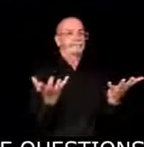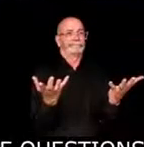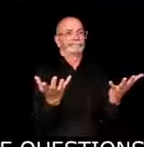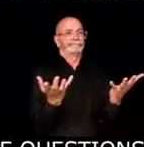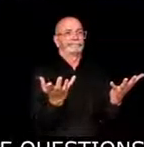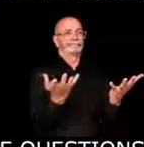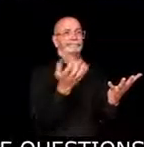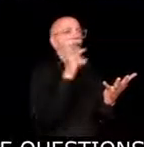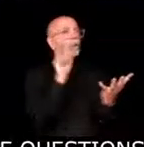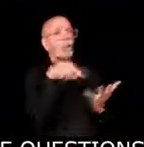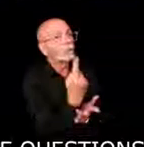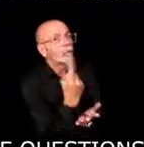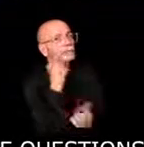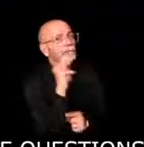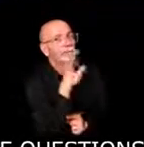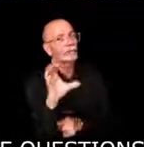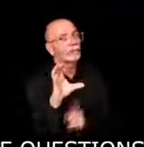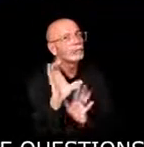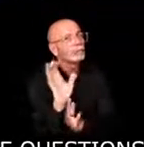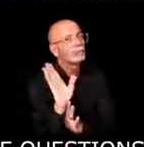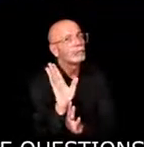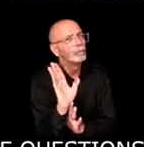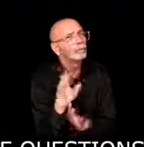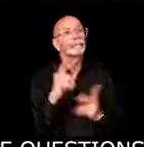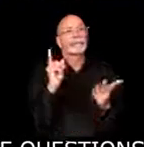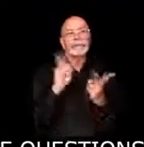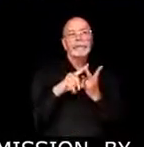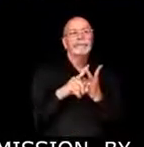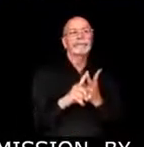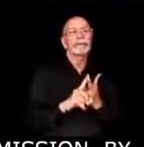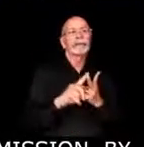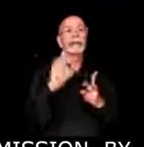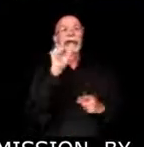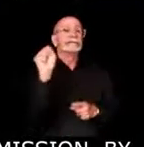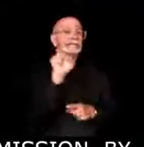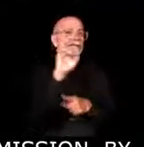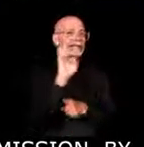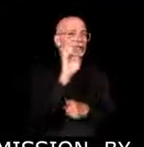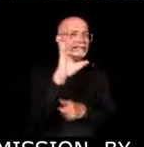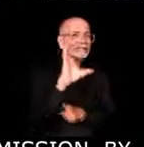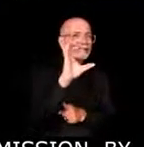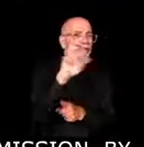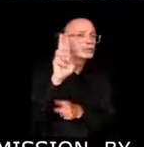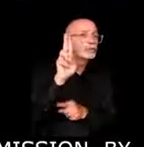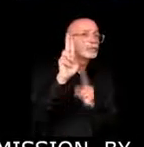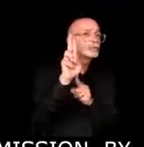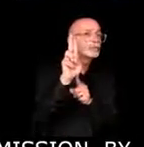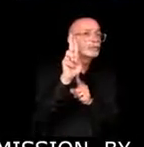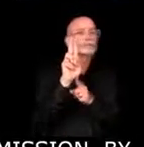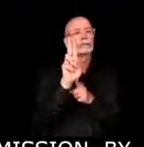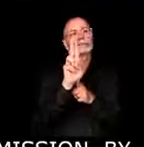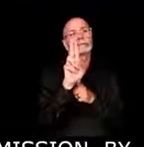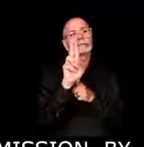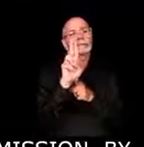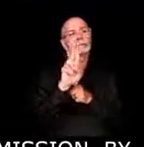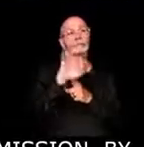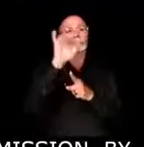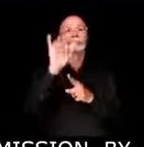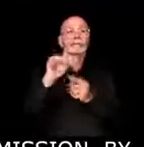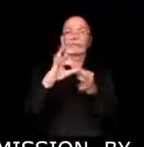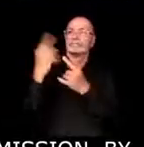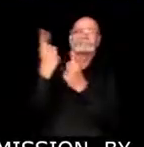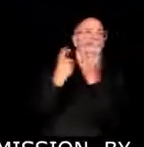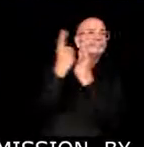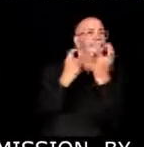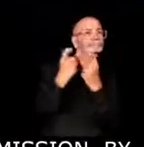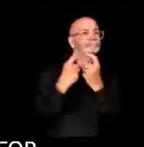casualty commission, by the SECU, et cetera. If there would be no doubt, no room for interpretation